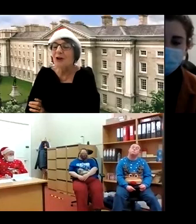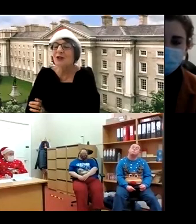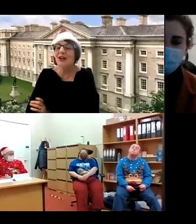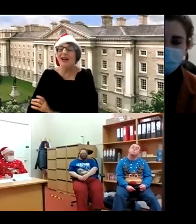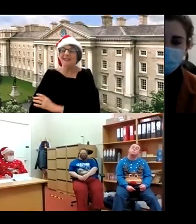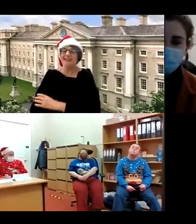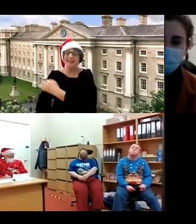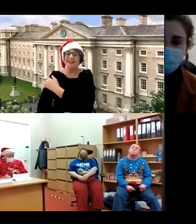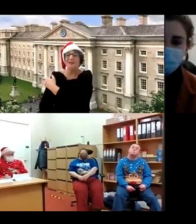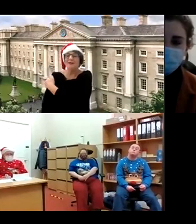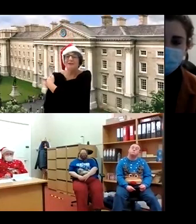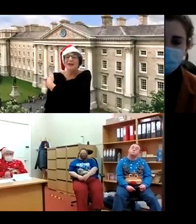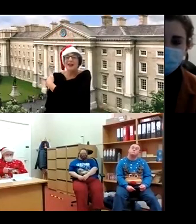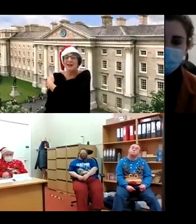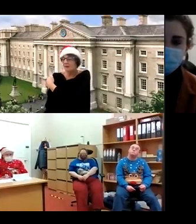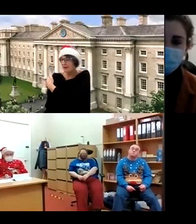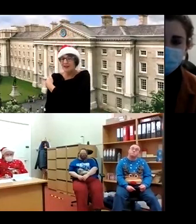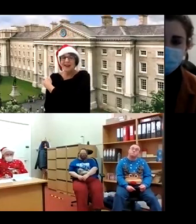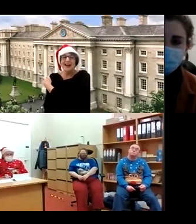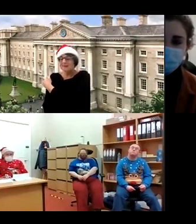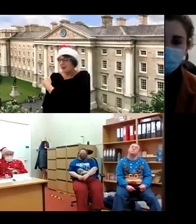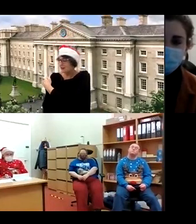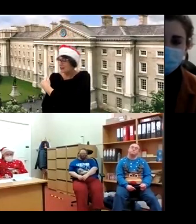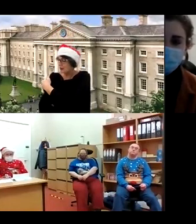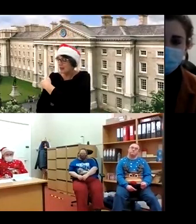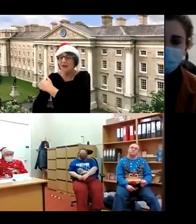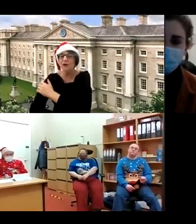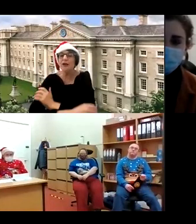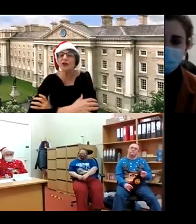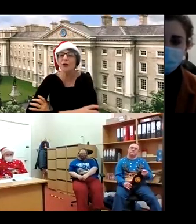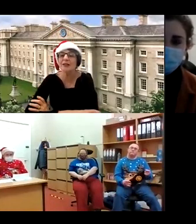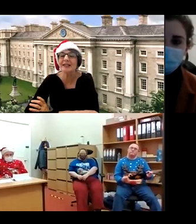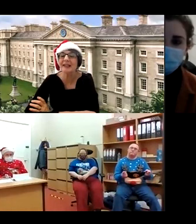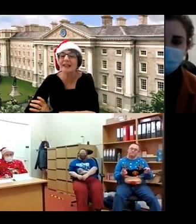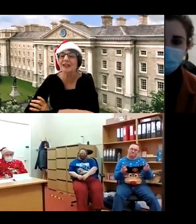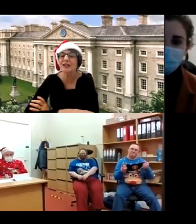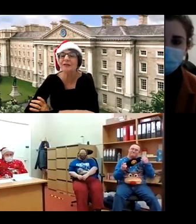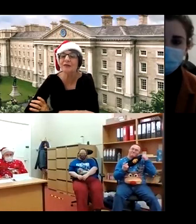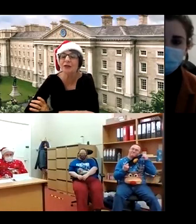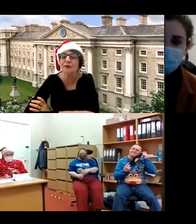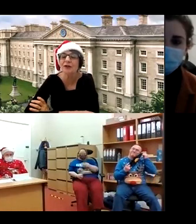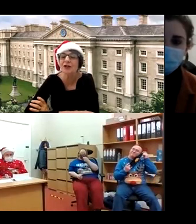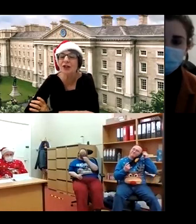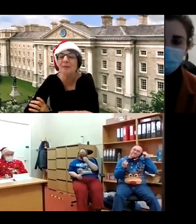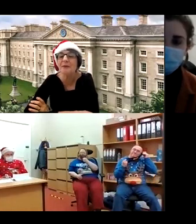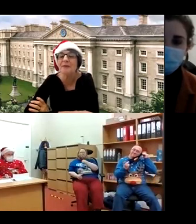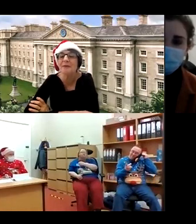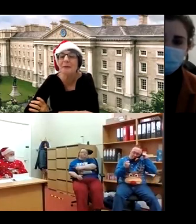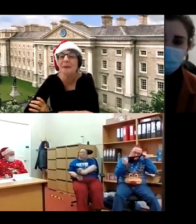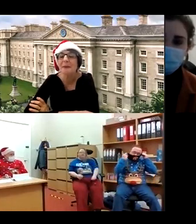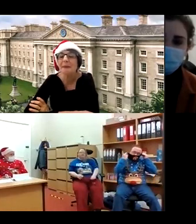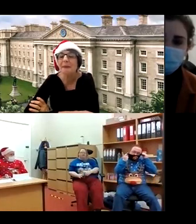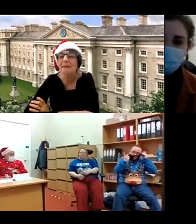good excellent lovely lovely ross that's great and una do you want to see anything to to finish up